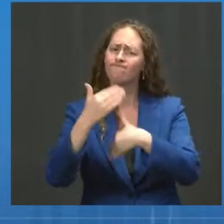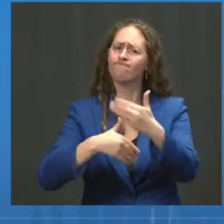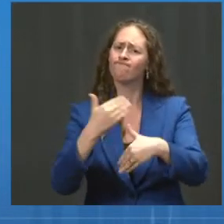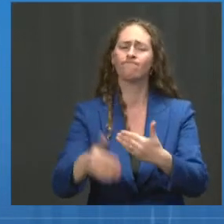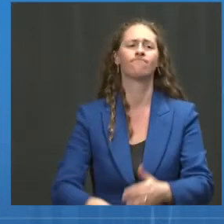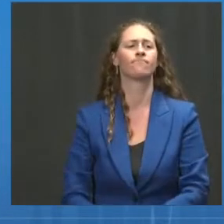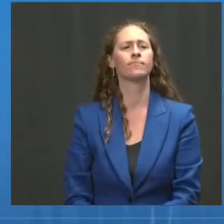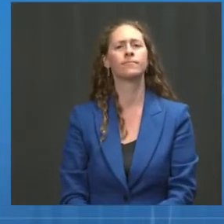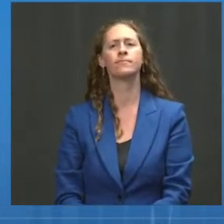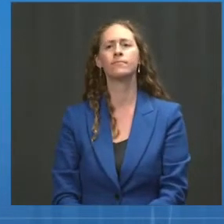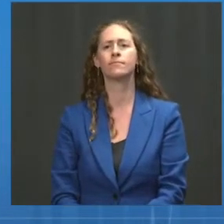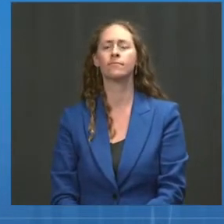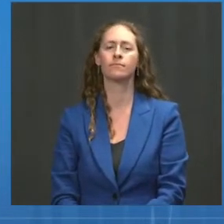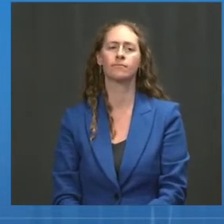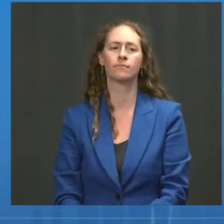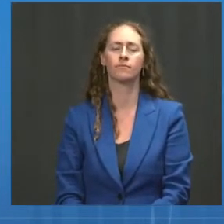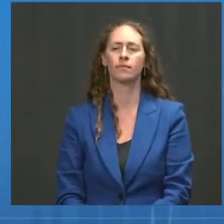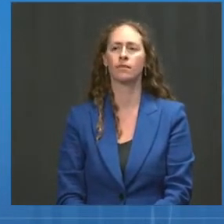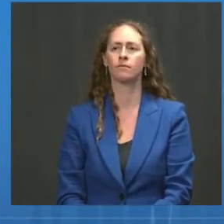Cheyenne Haslett at ABC News.